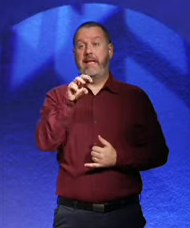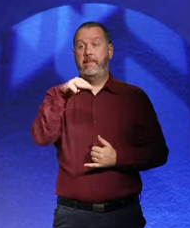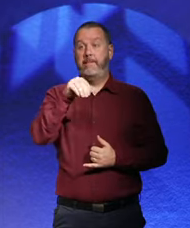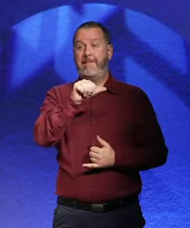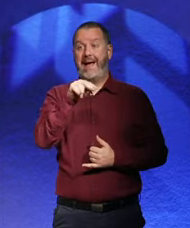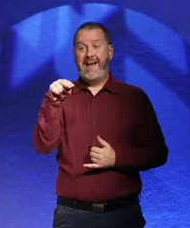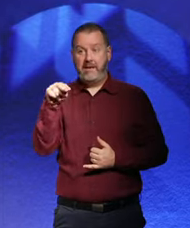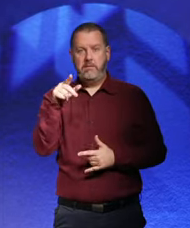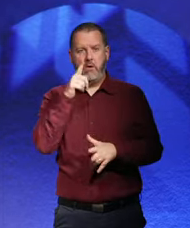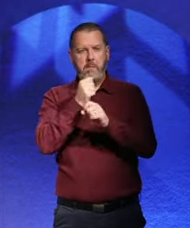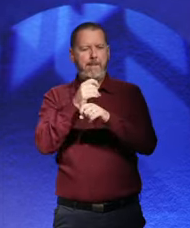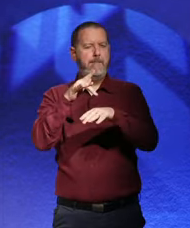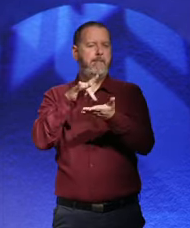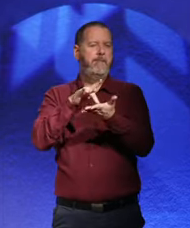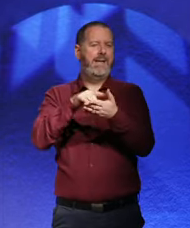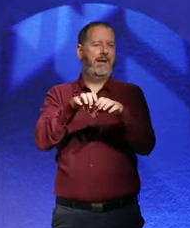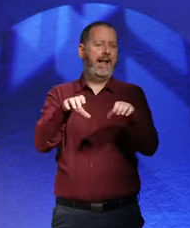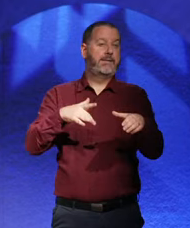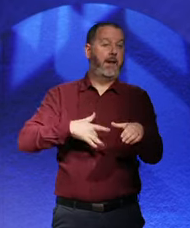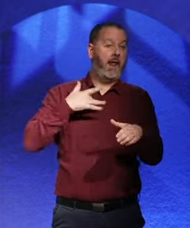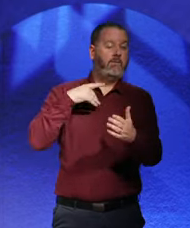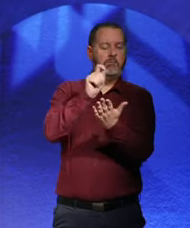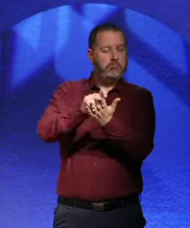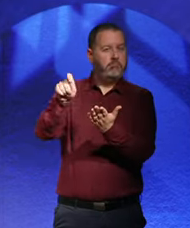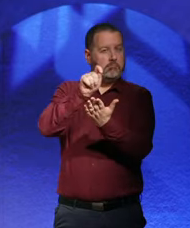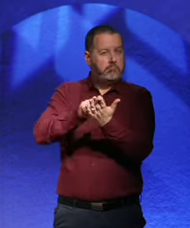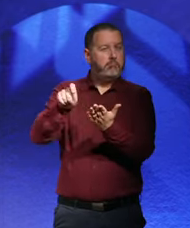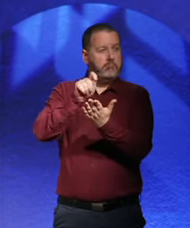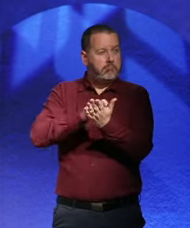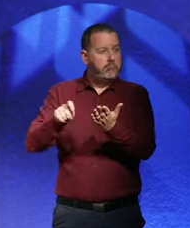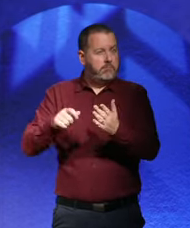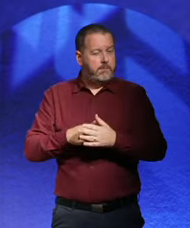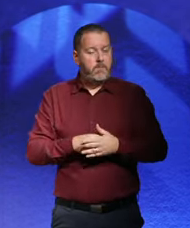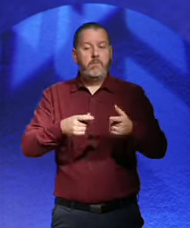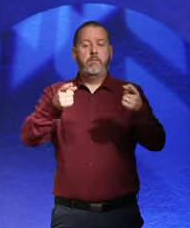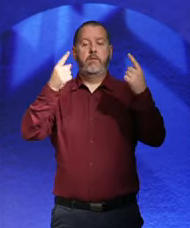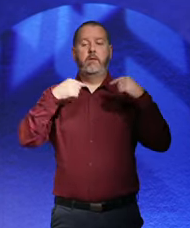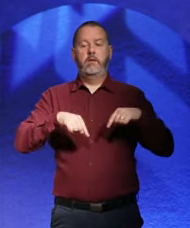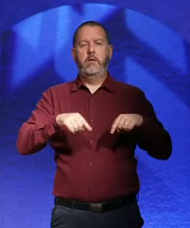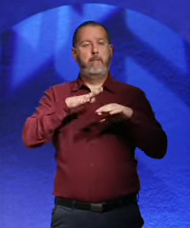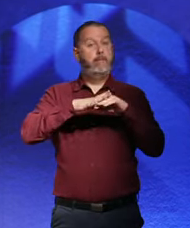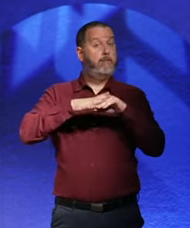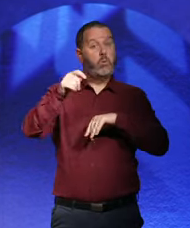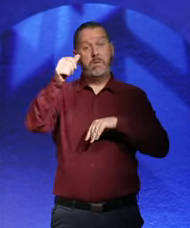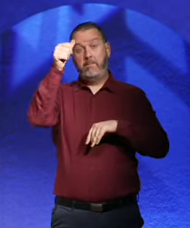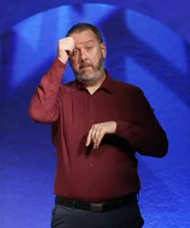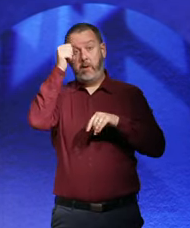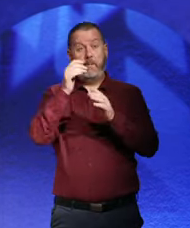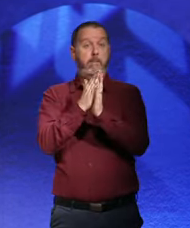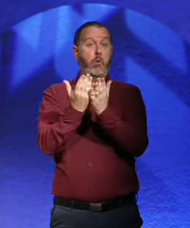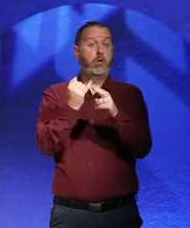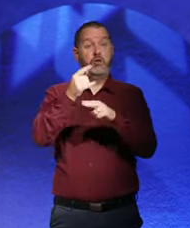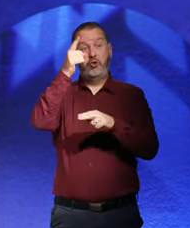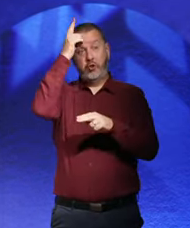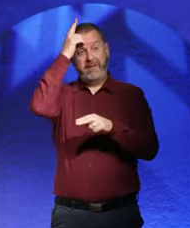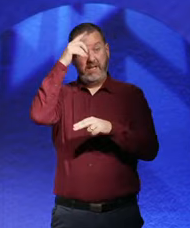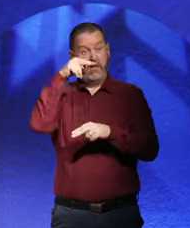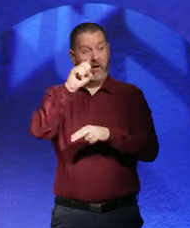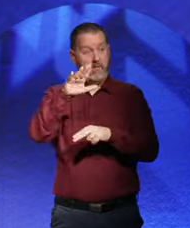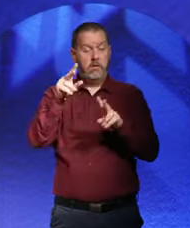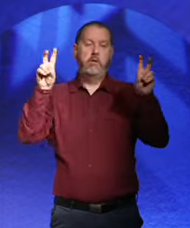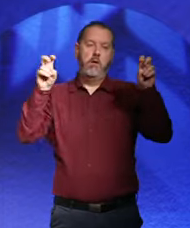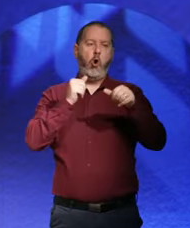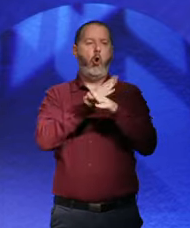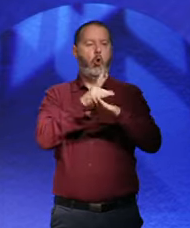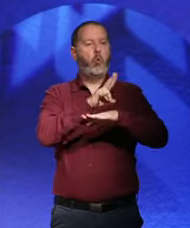middle class life. Critical of middle class life. And then there was the most popular novel in Germany. It was All Quiet on the Western